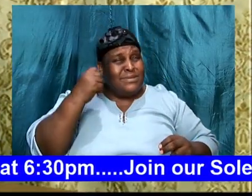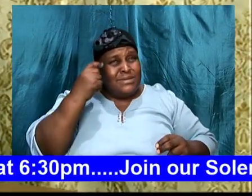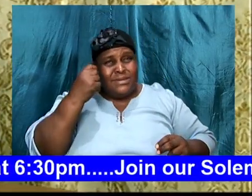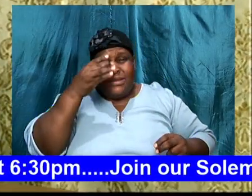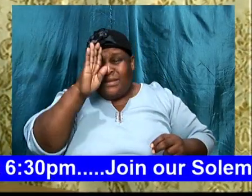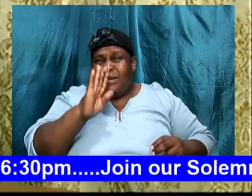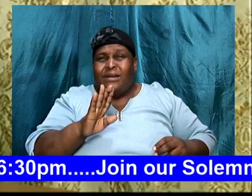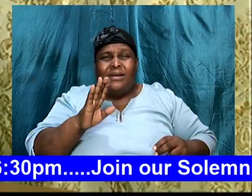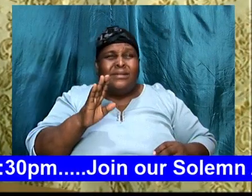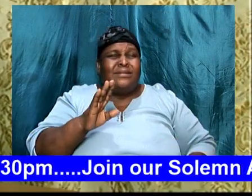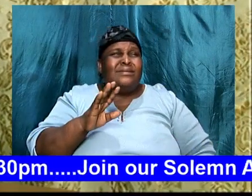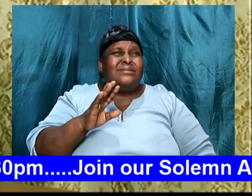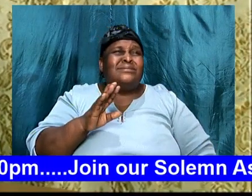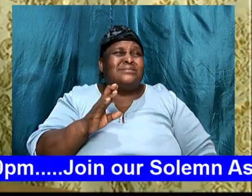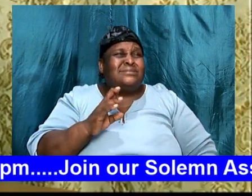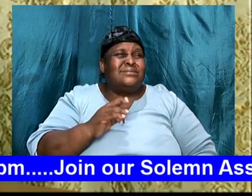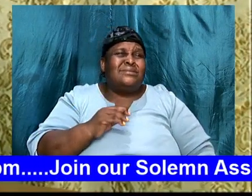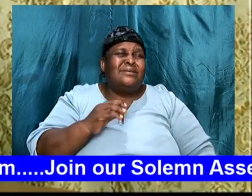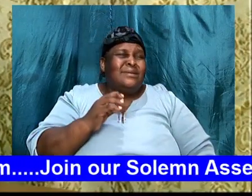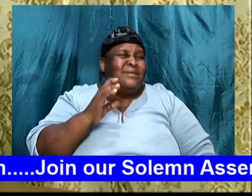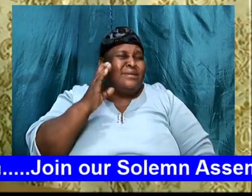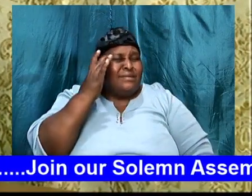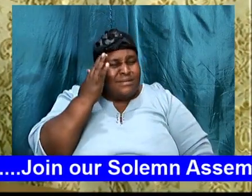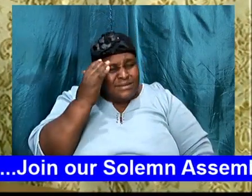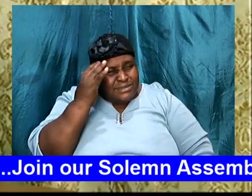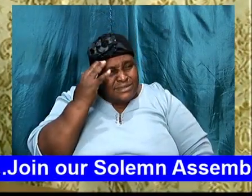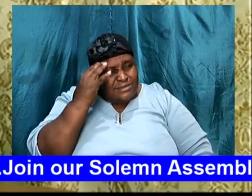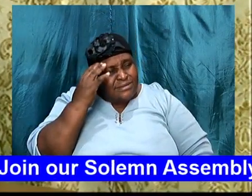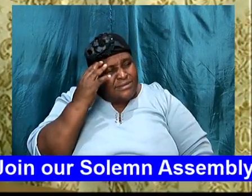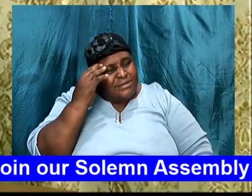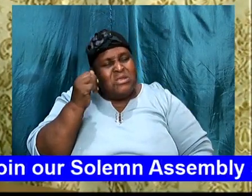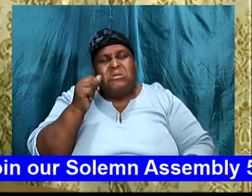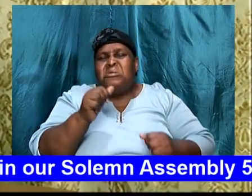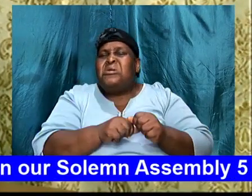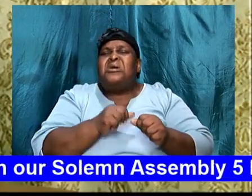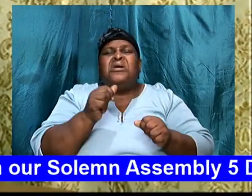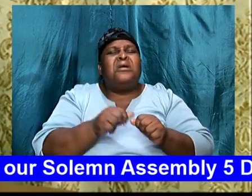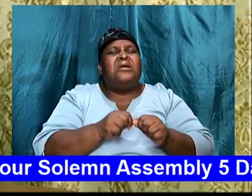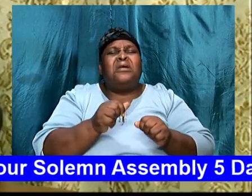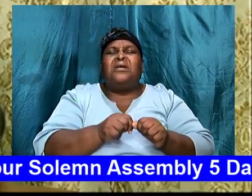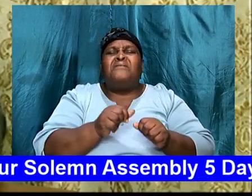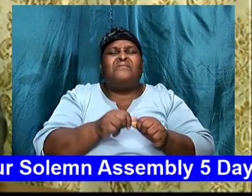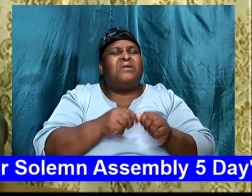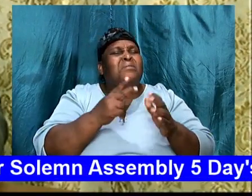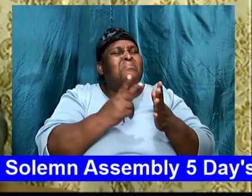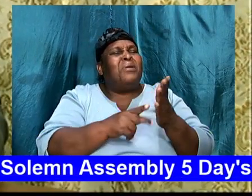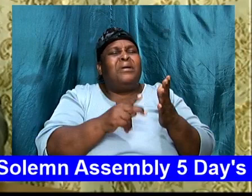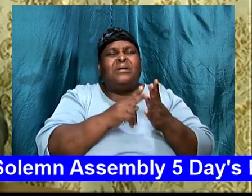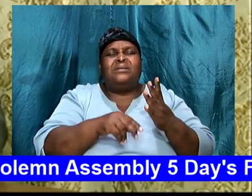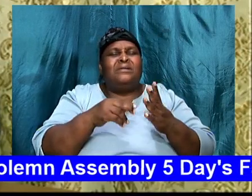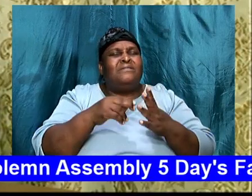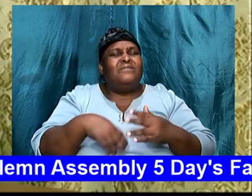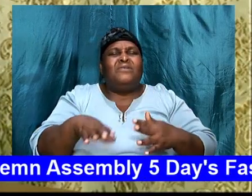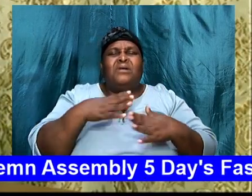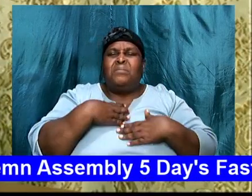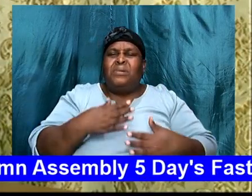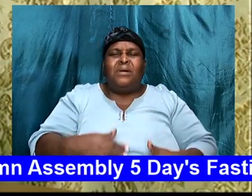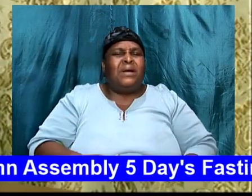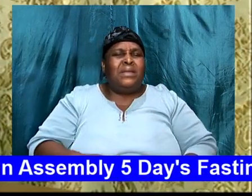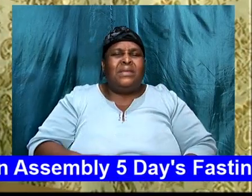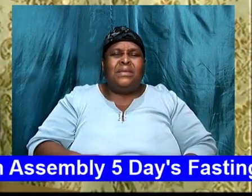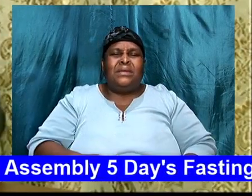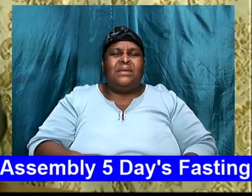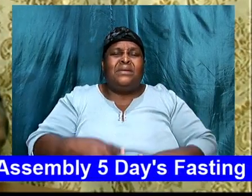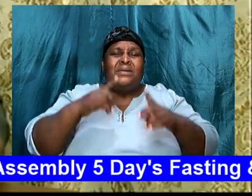every aspect, of our life. And he is committed, to our success, spiritually, financially,